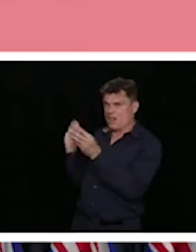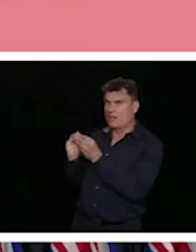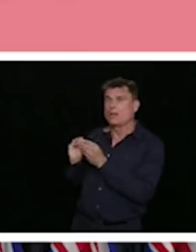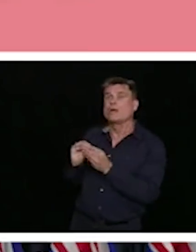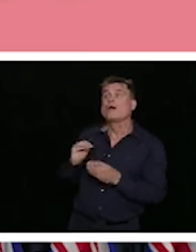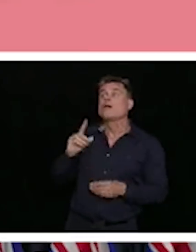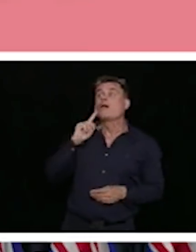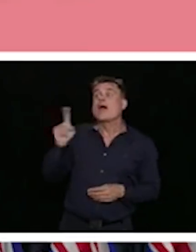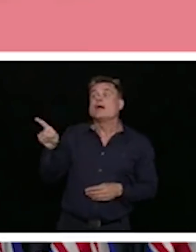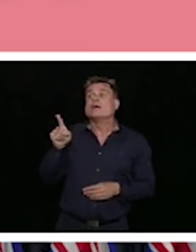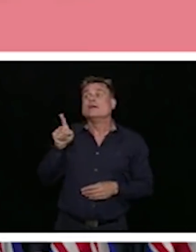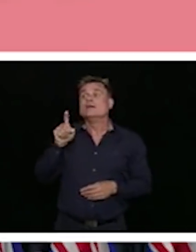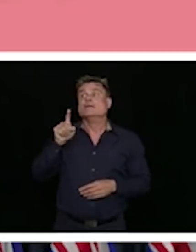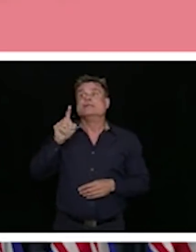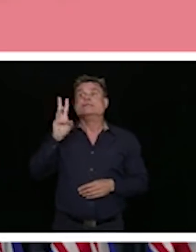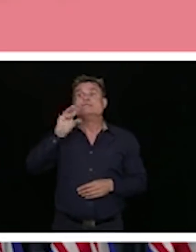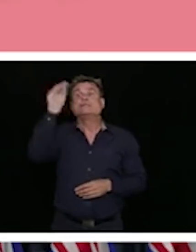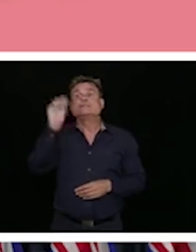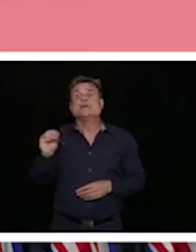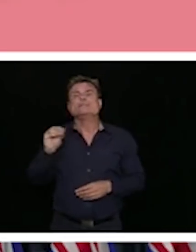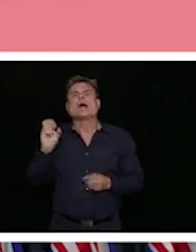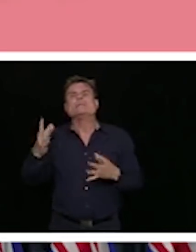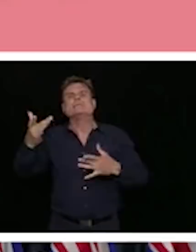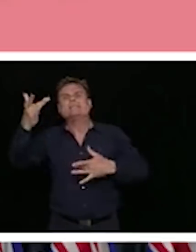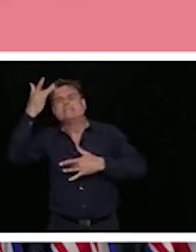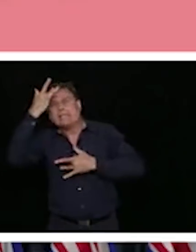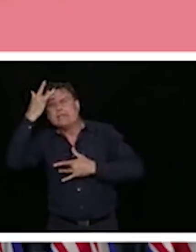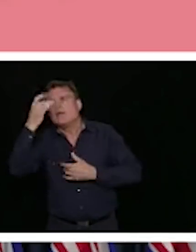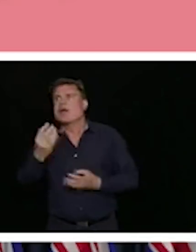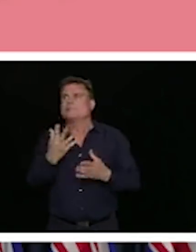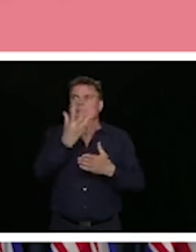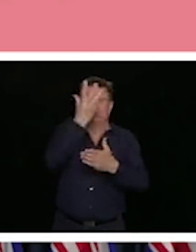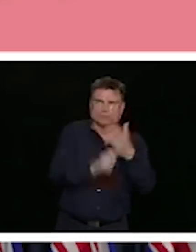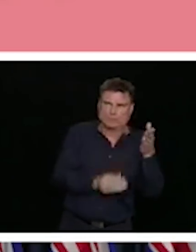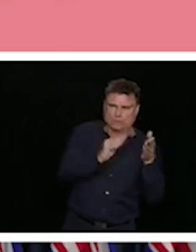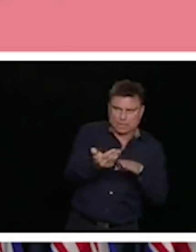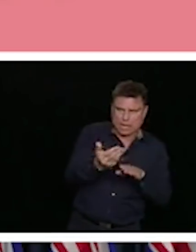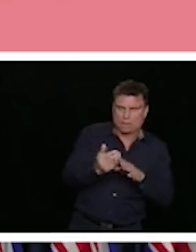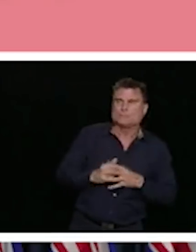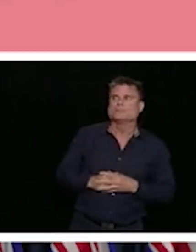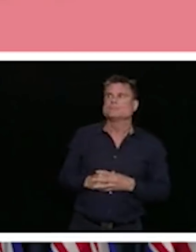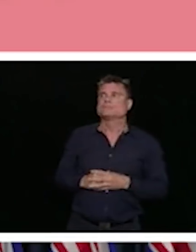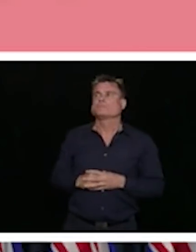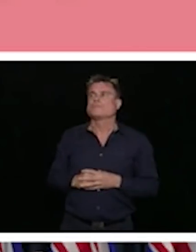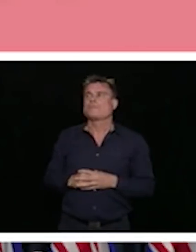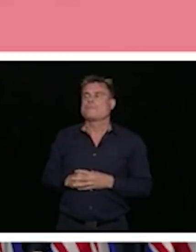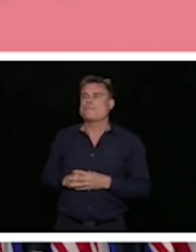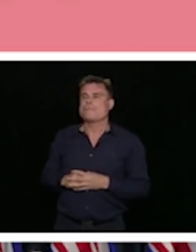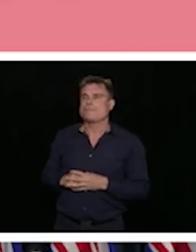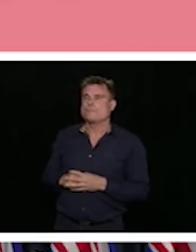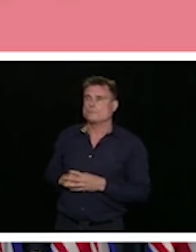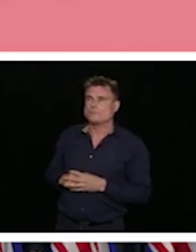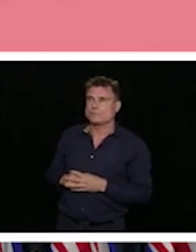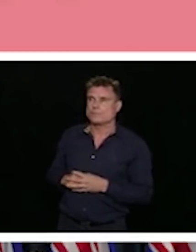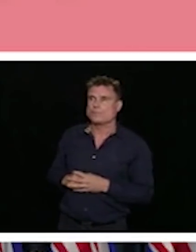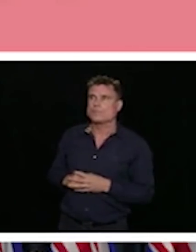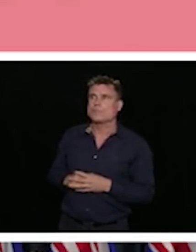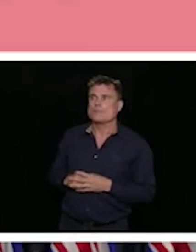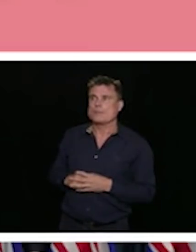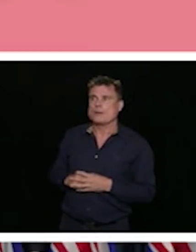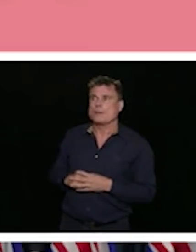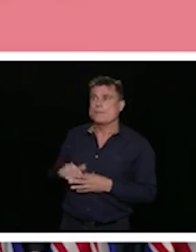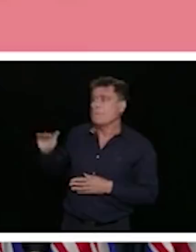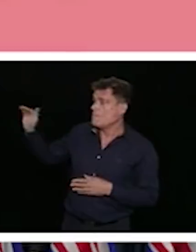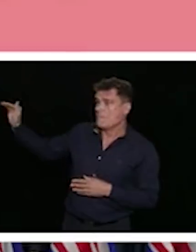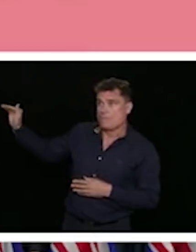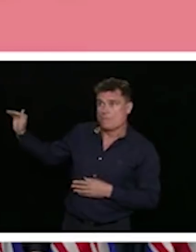we know that in some situations it's much more dangerous and much more lethal. So non-outbreak cases, those are people who